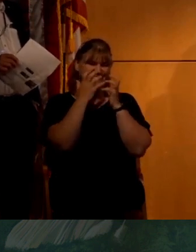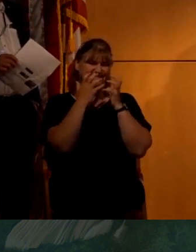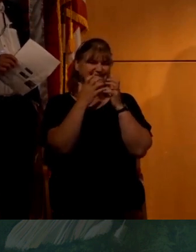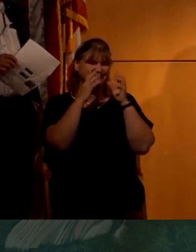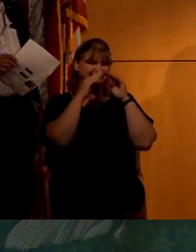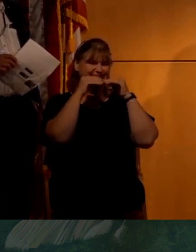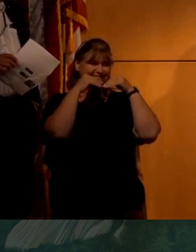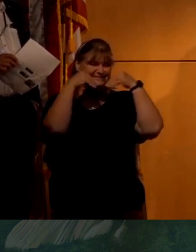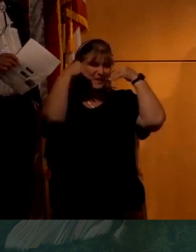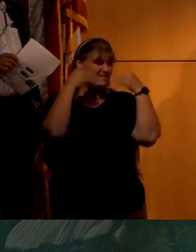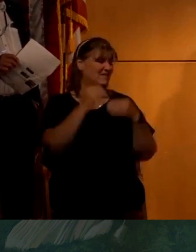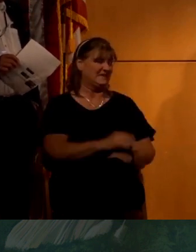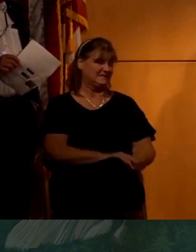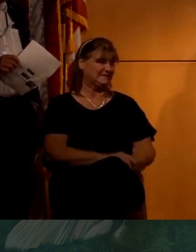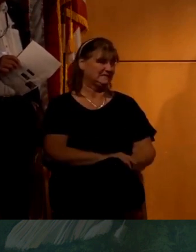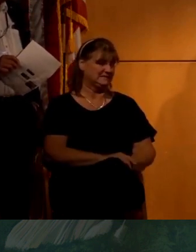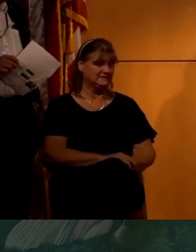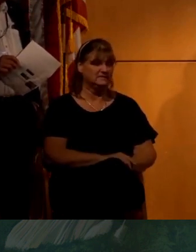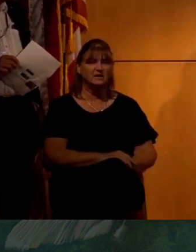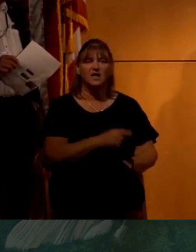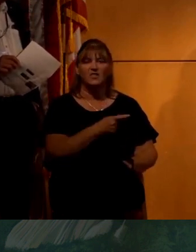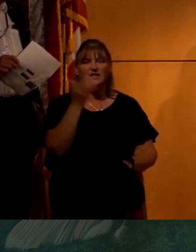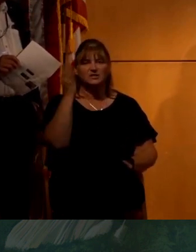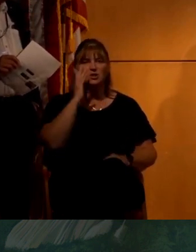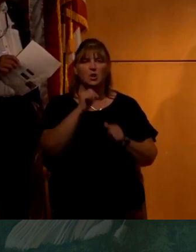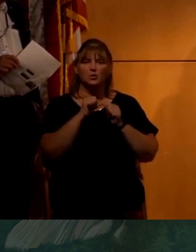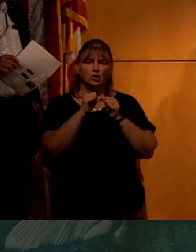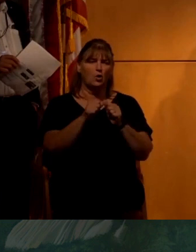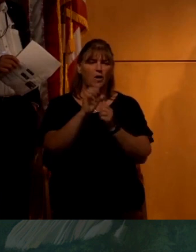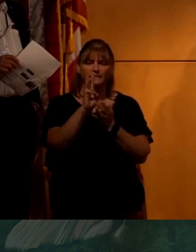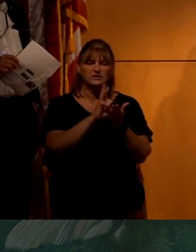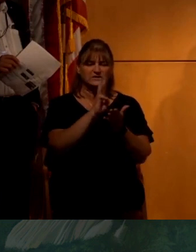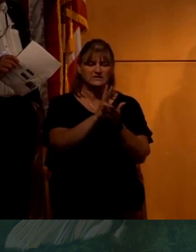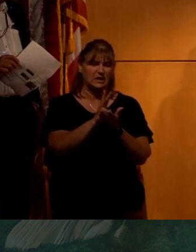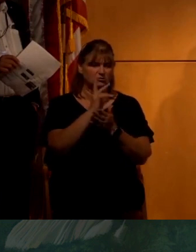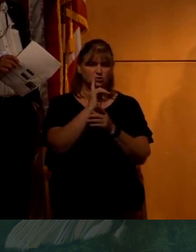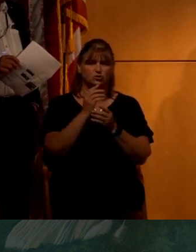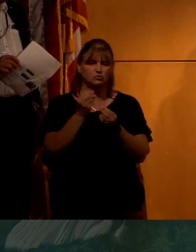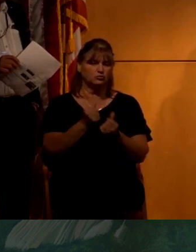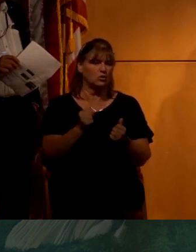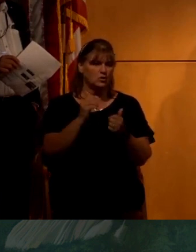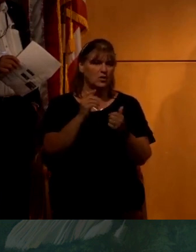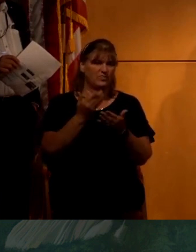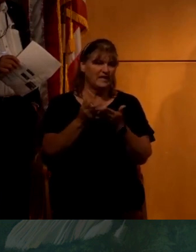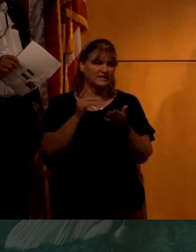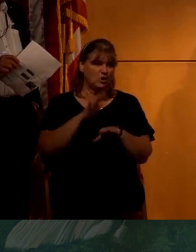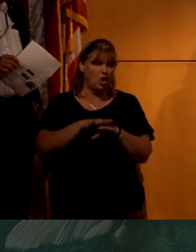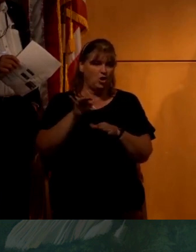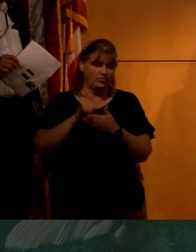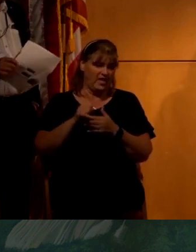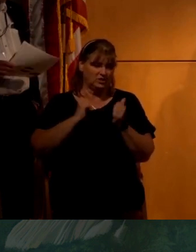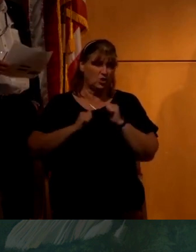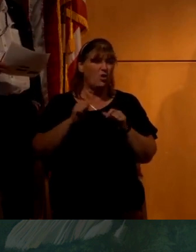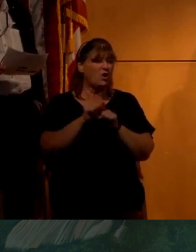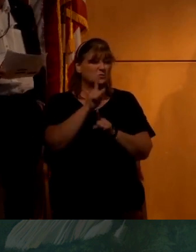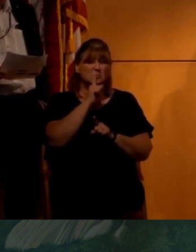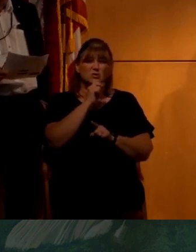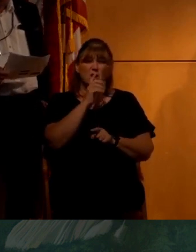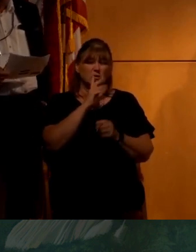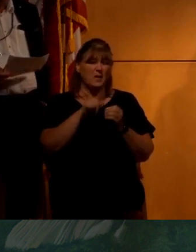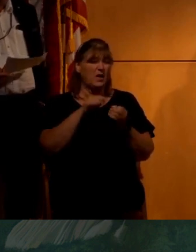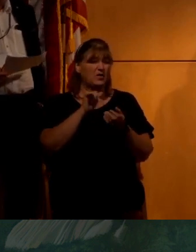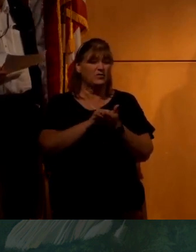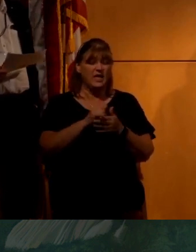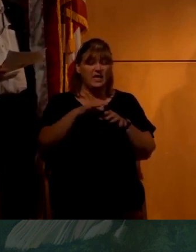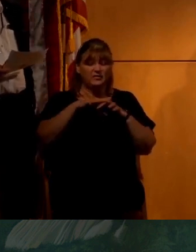I didn't even, uh, huh. Um, this talk could be six hours long, um, just to debunk what was on that show. Um, they also don't really talk about the fact